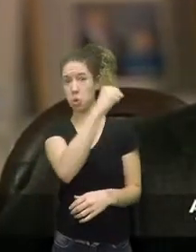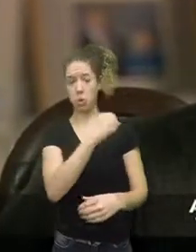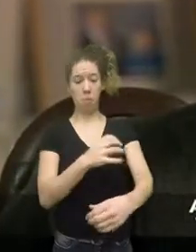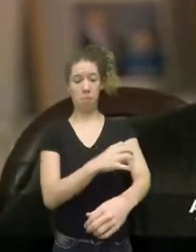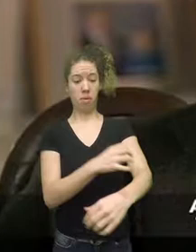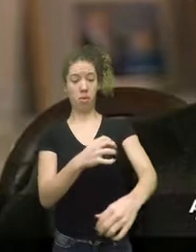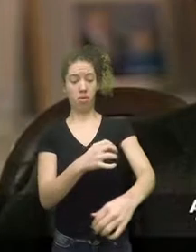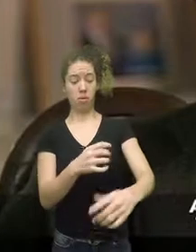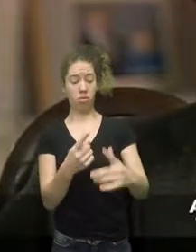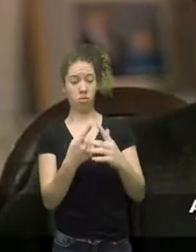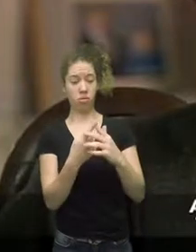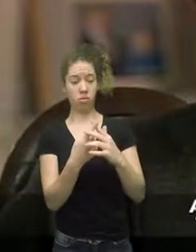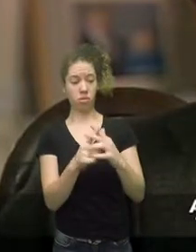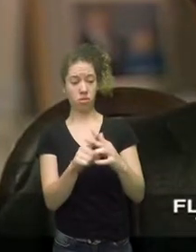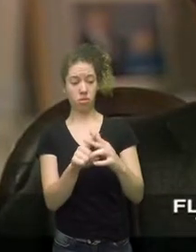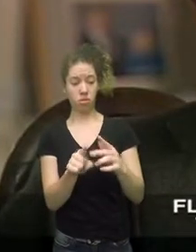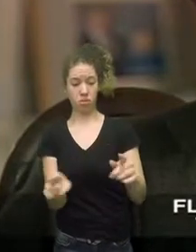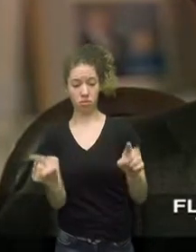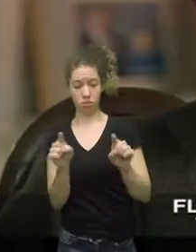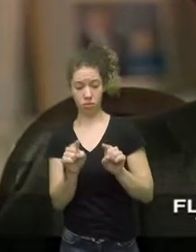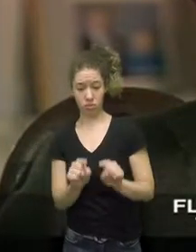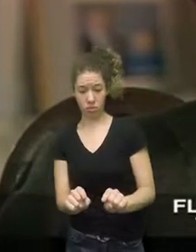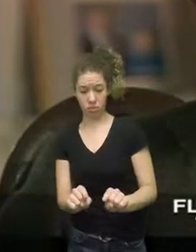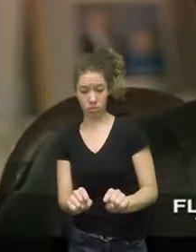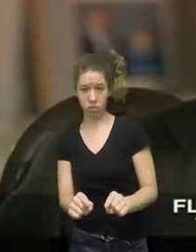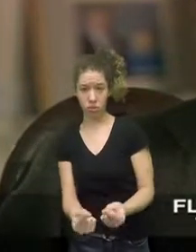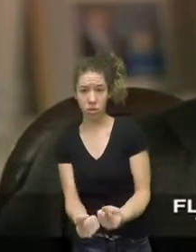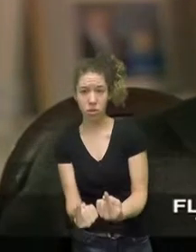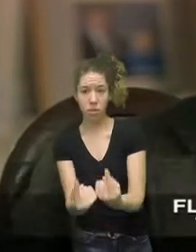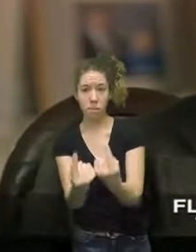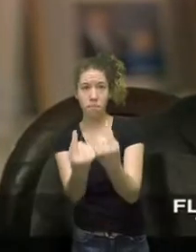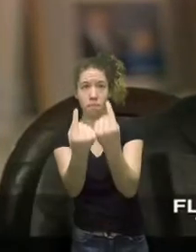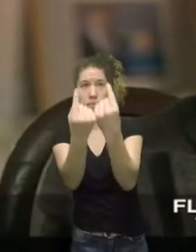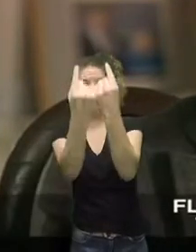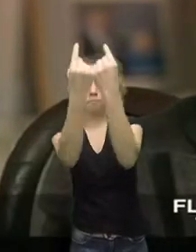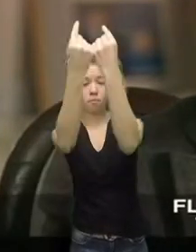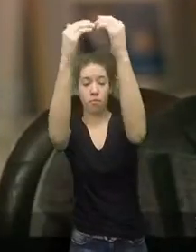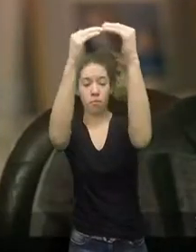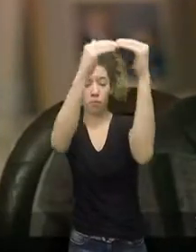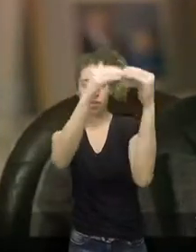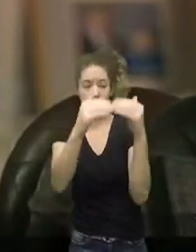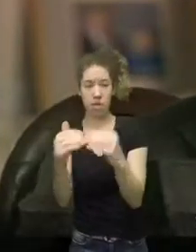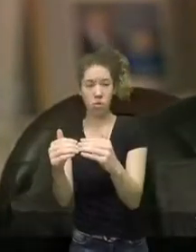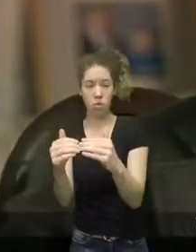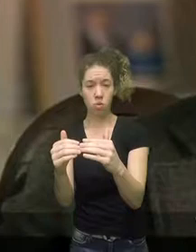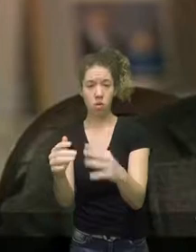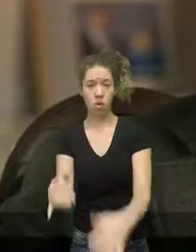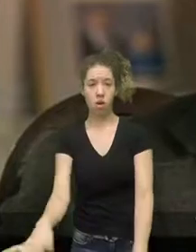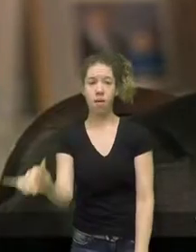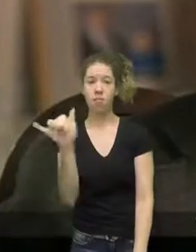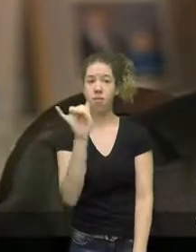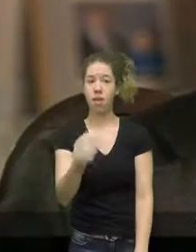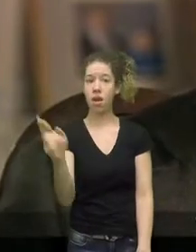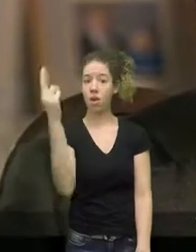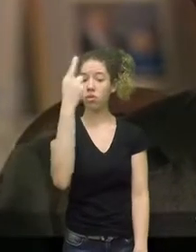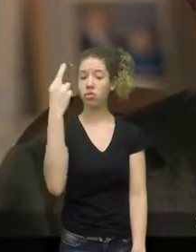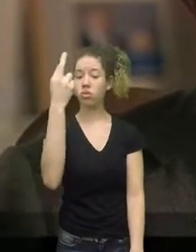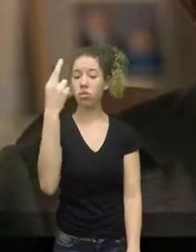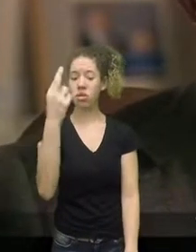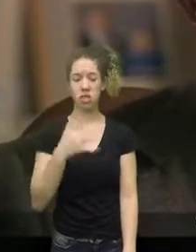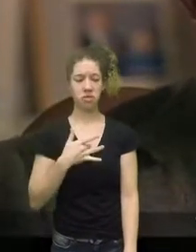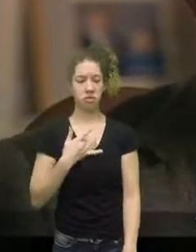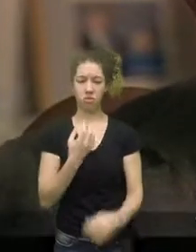assumption was that power, legitimacy flowed upwards and that the source of stability was a